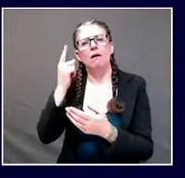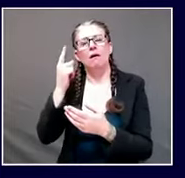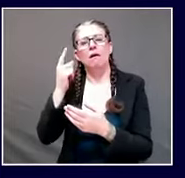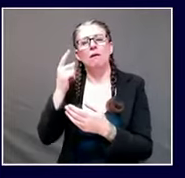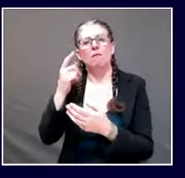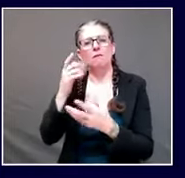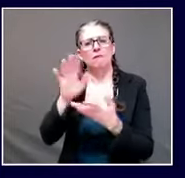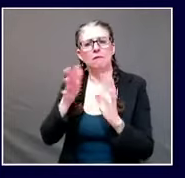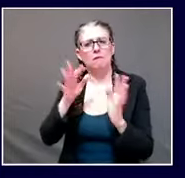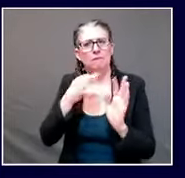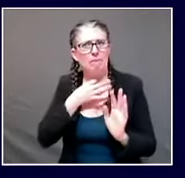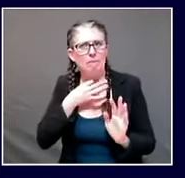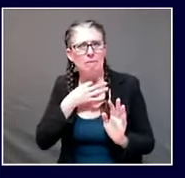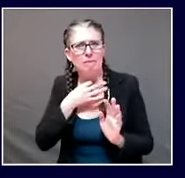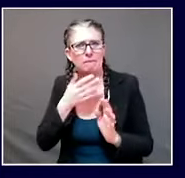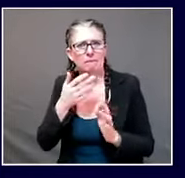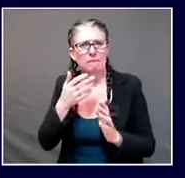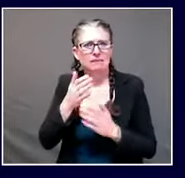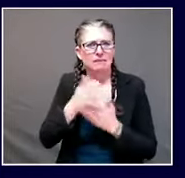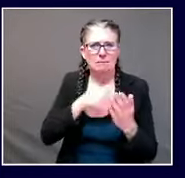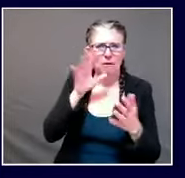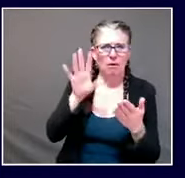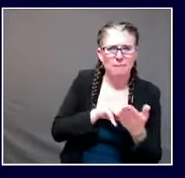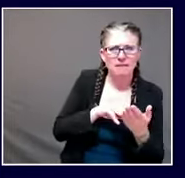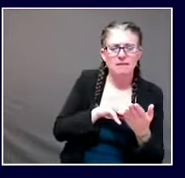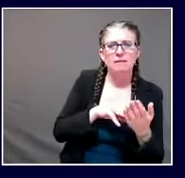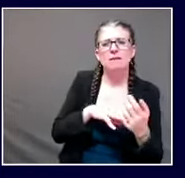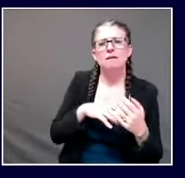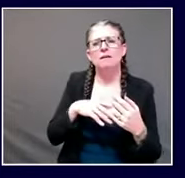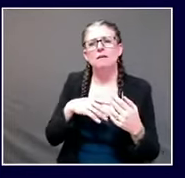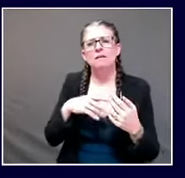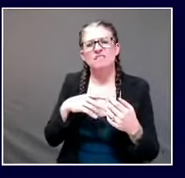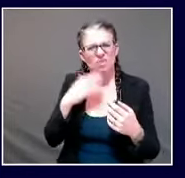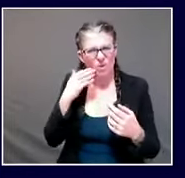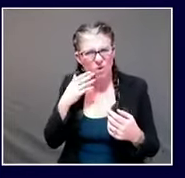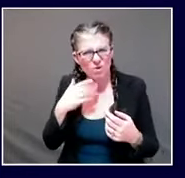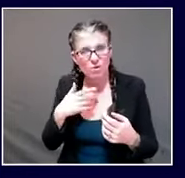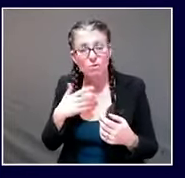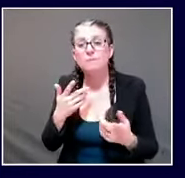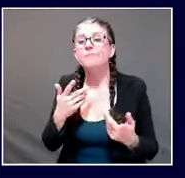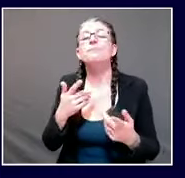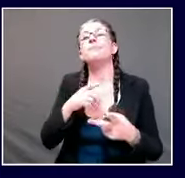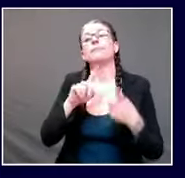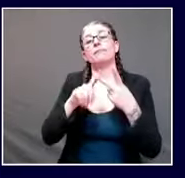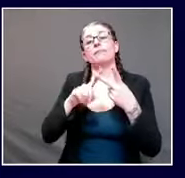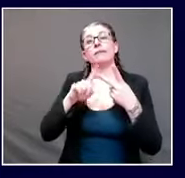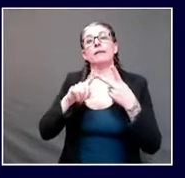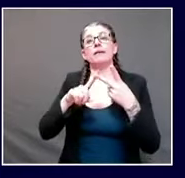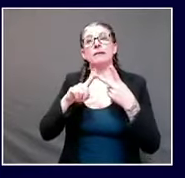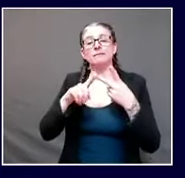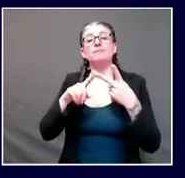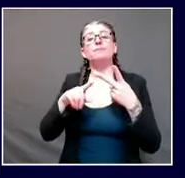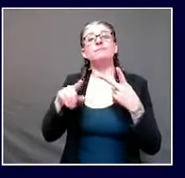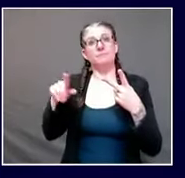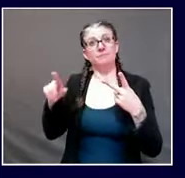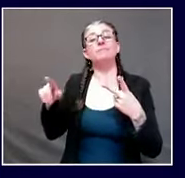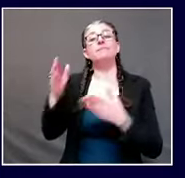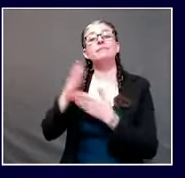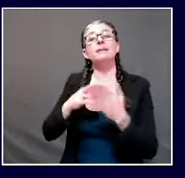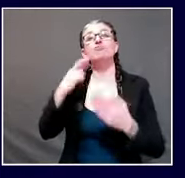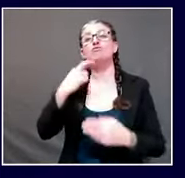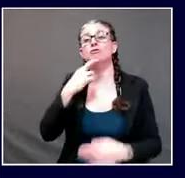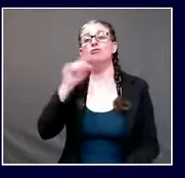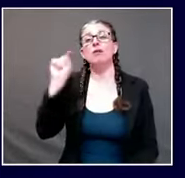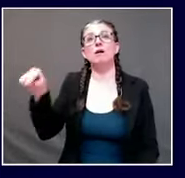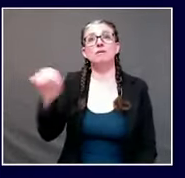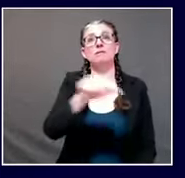like sort of structures that have popped up at some restaurants that allow outdoor dining